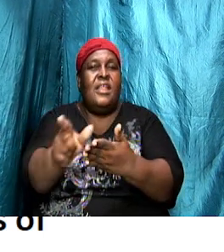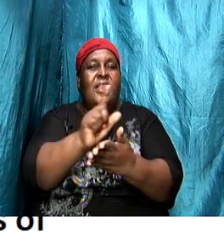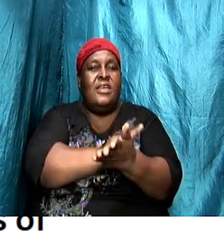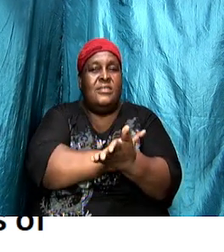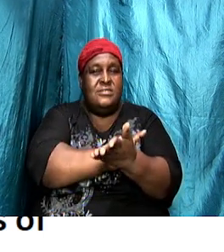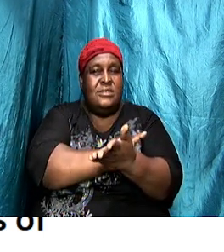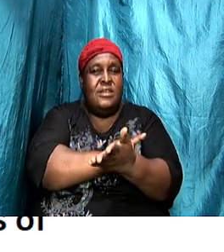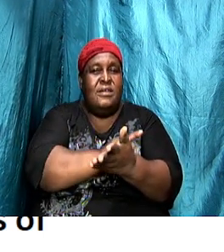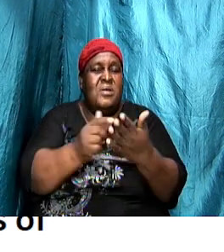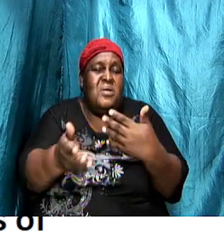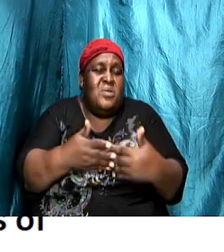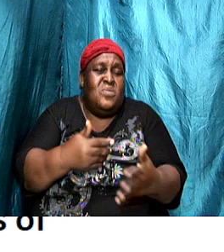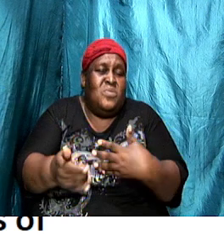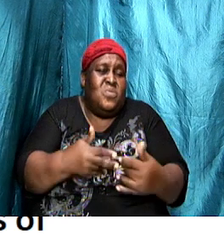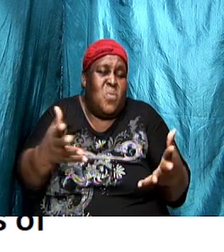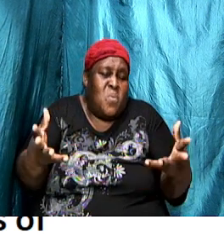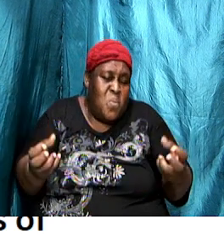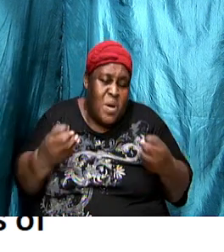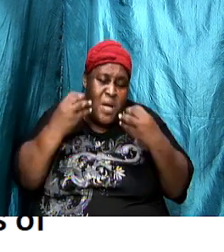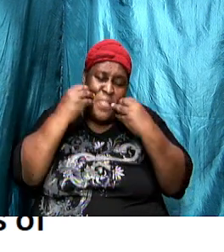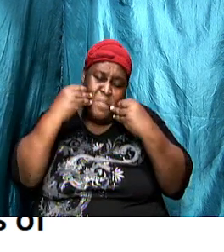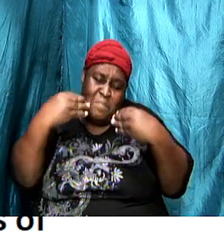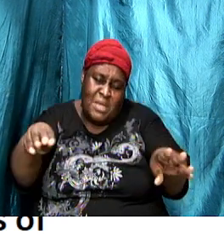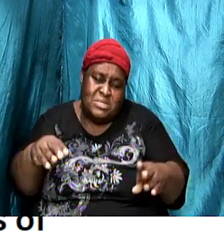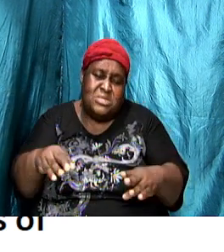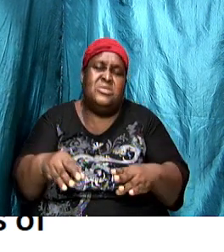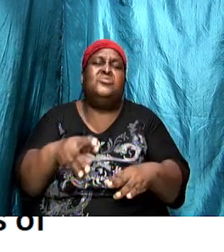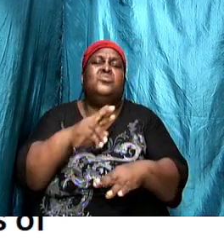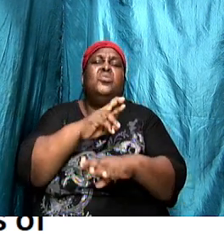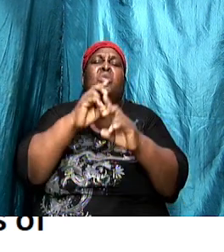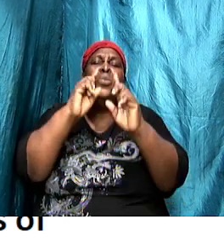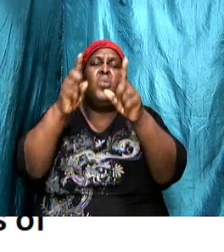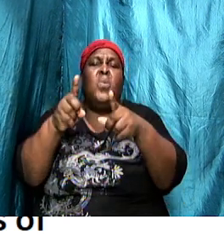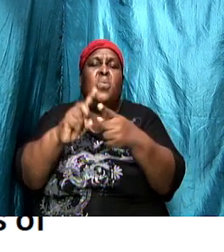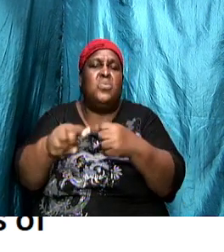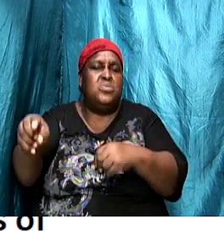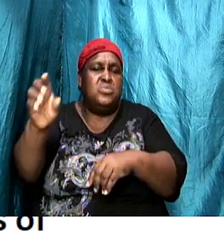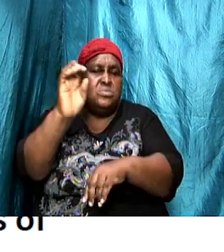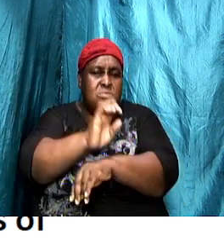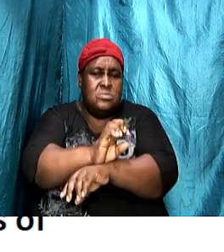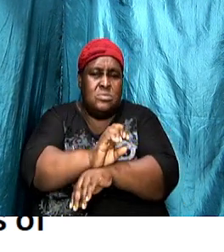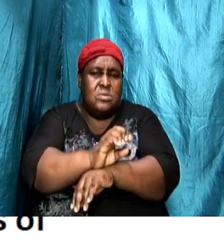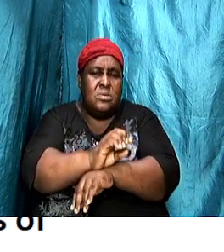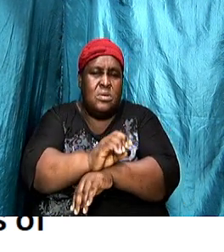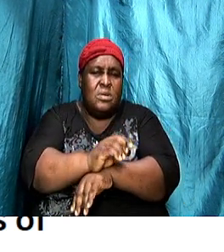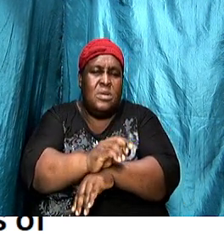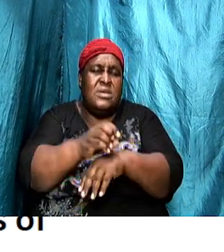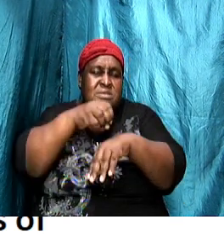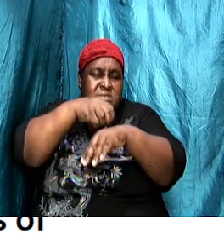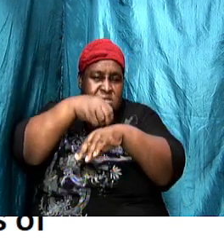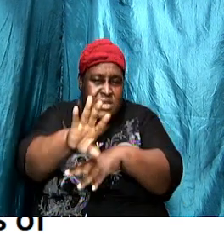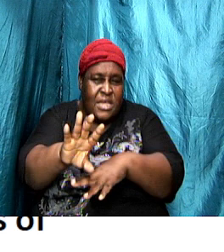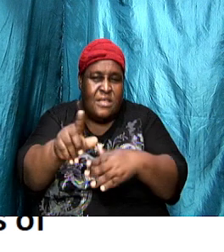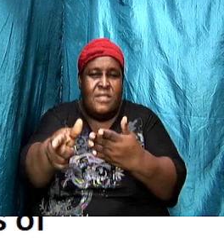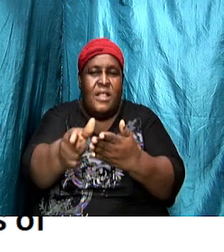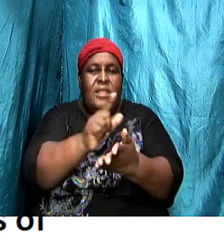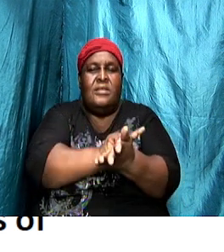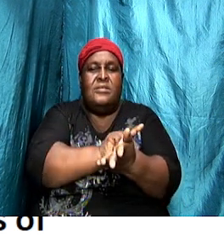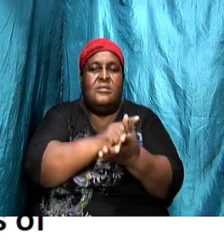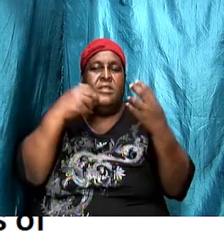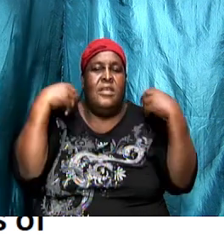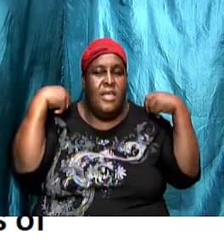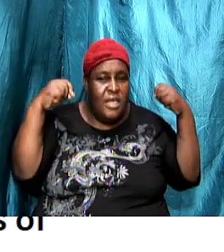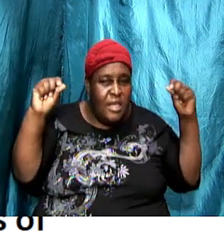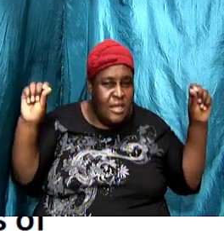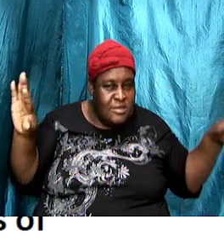he wanted the message to get to the church notice he sent the letter to the angel